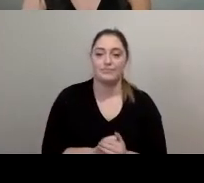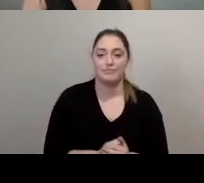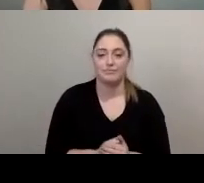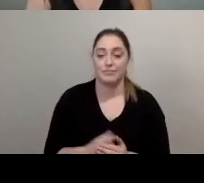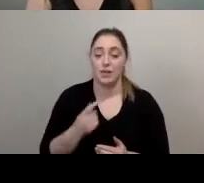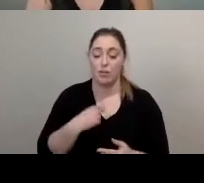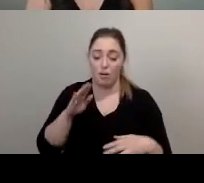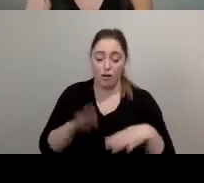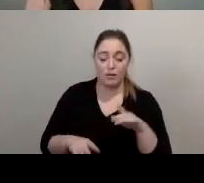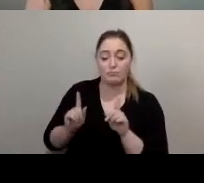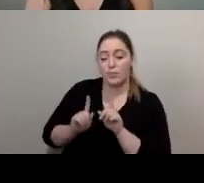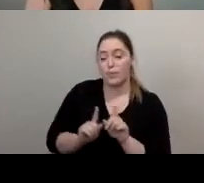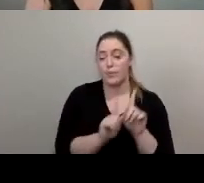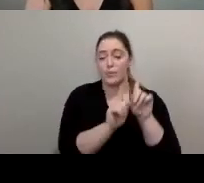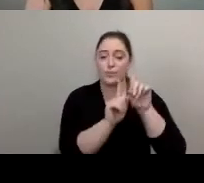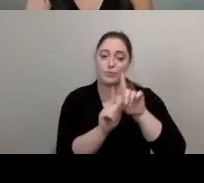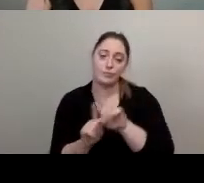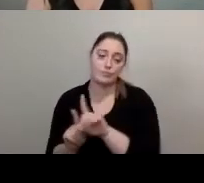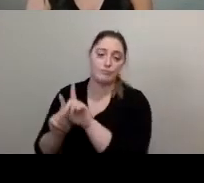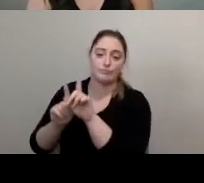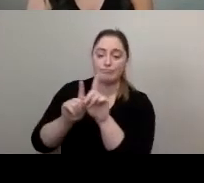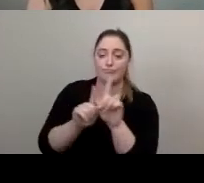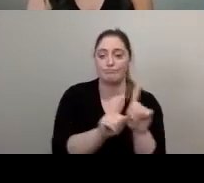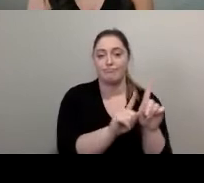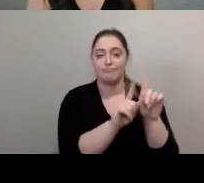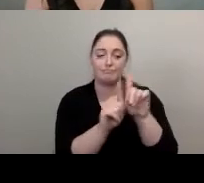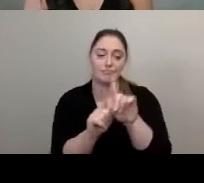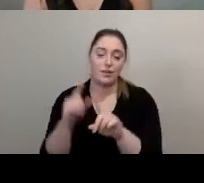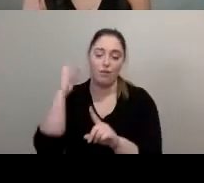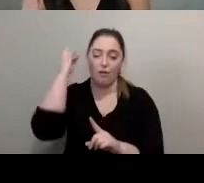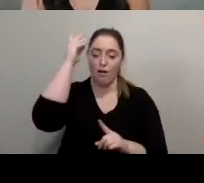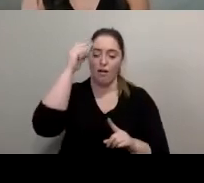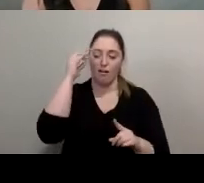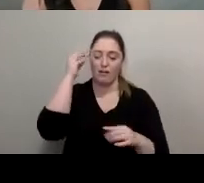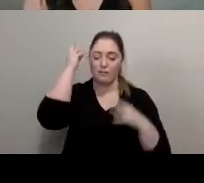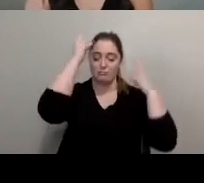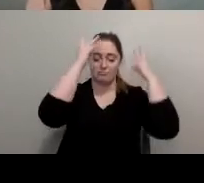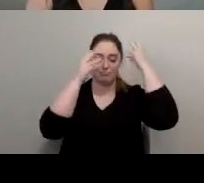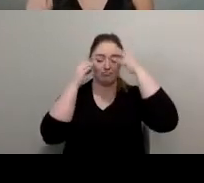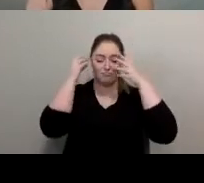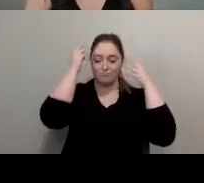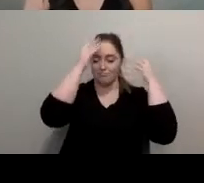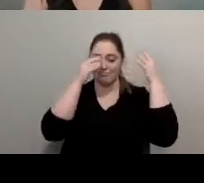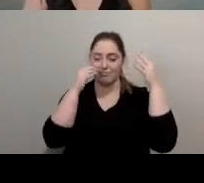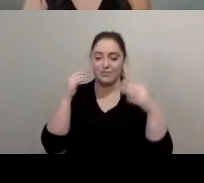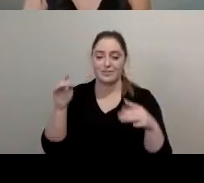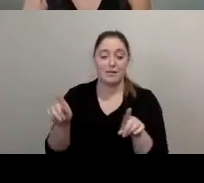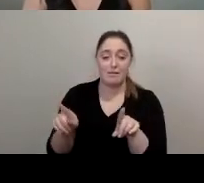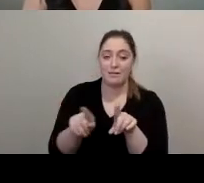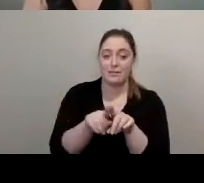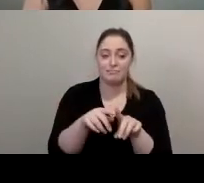with your phone, circling your head, like a giant